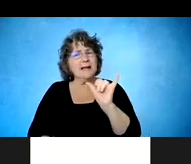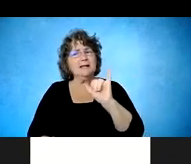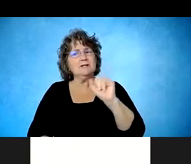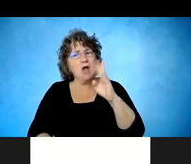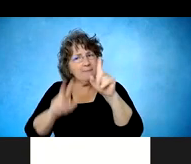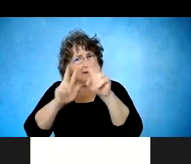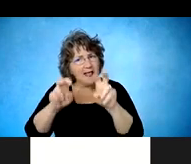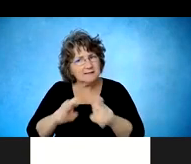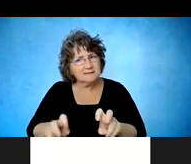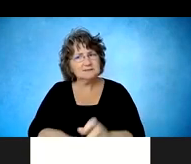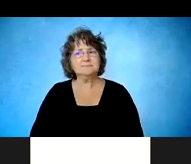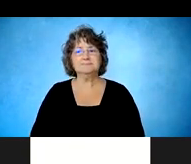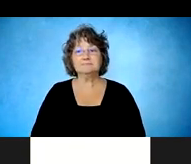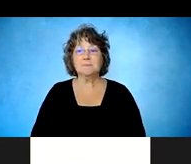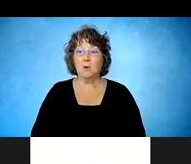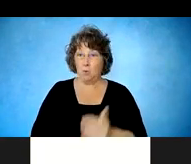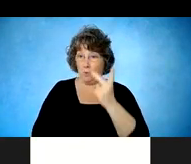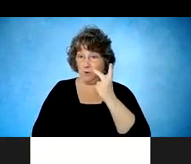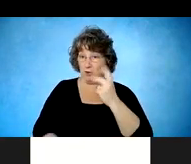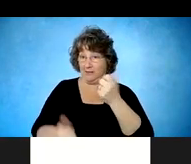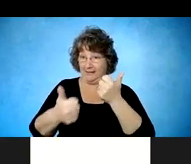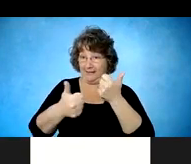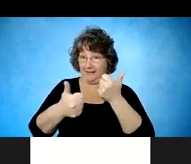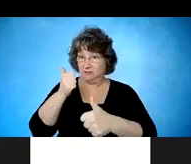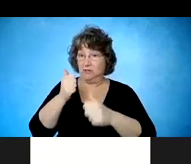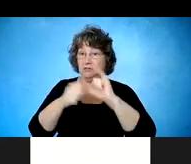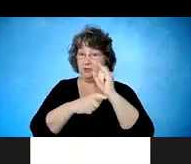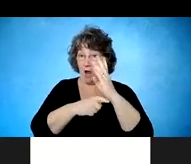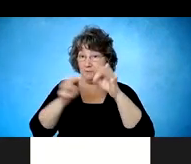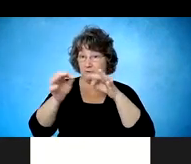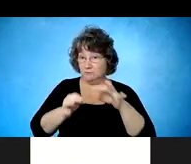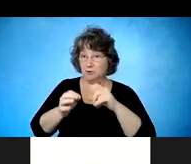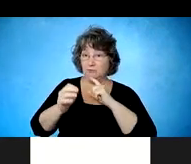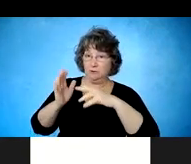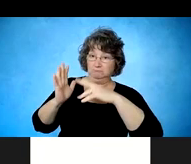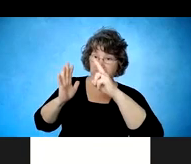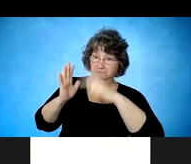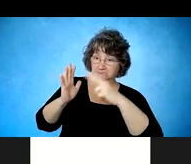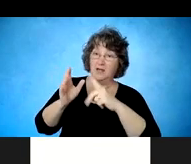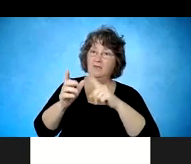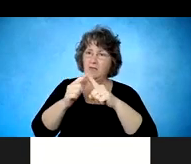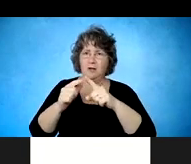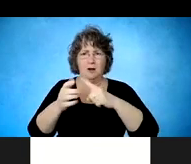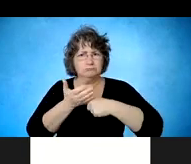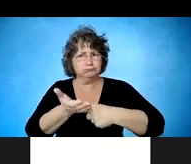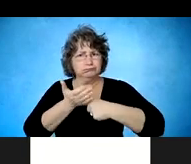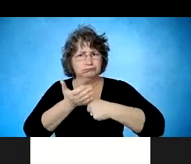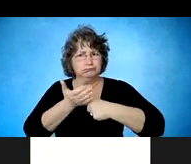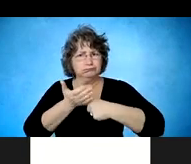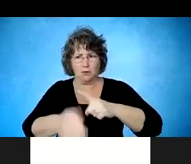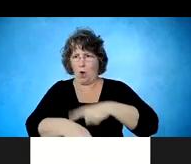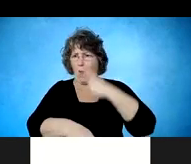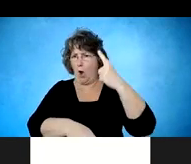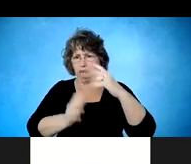and we talk about it at length. Every task on the job description we discuss at length. And the whole point is to identify the perceived